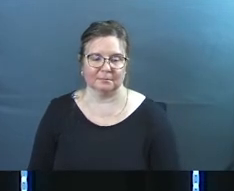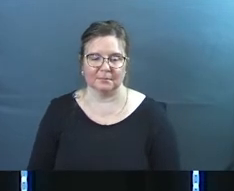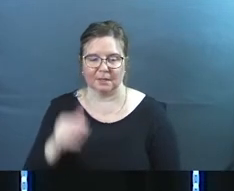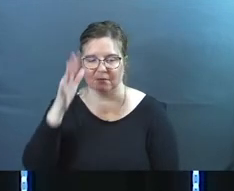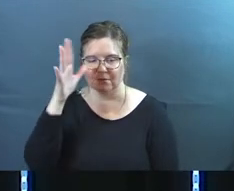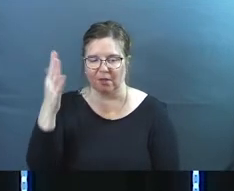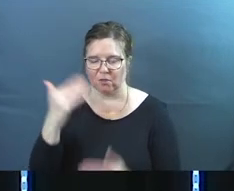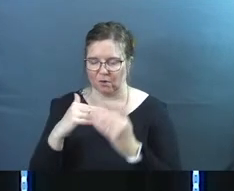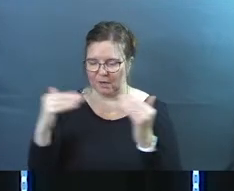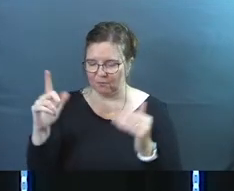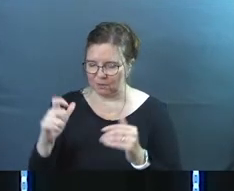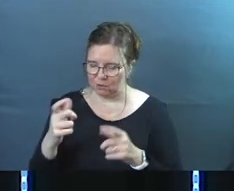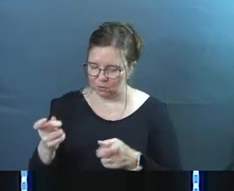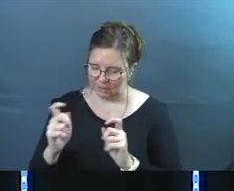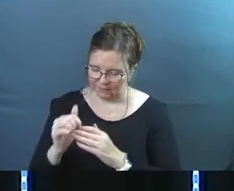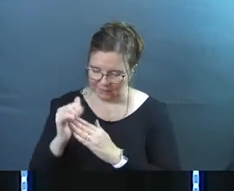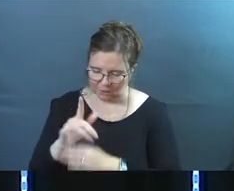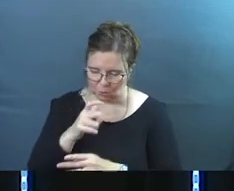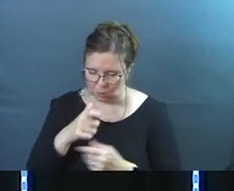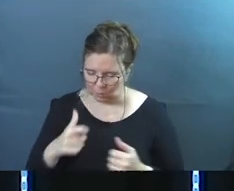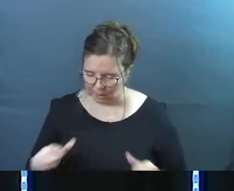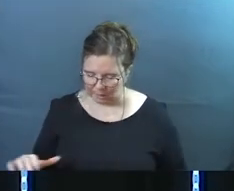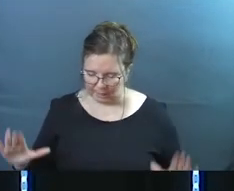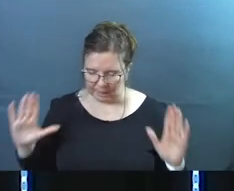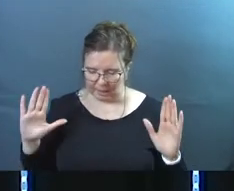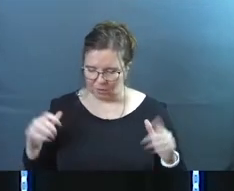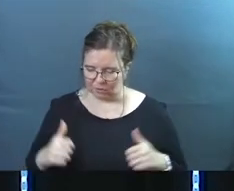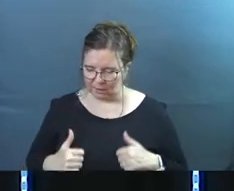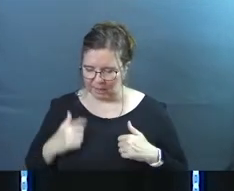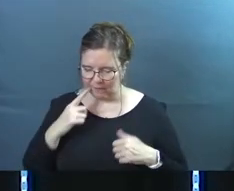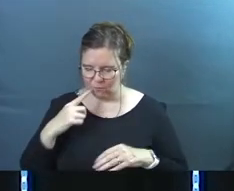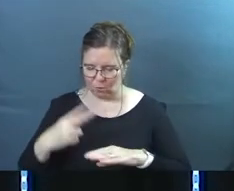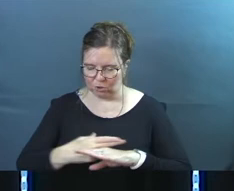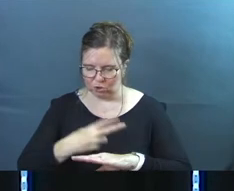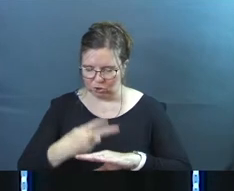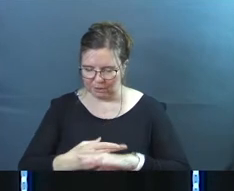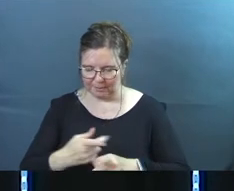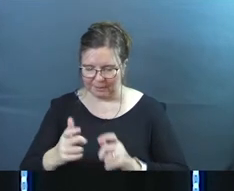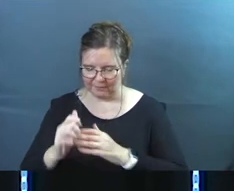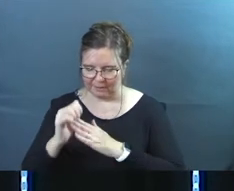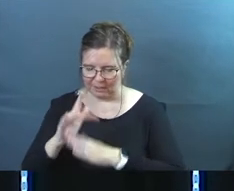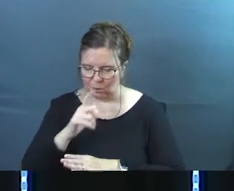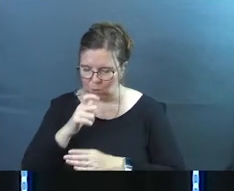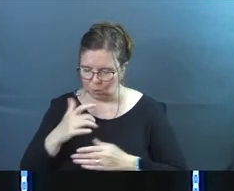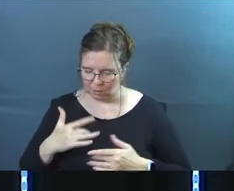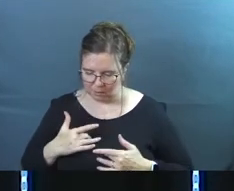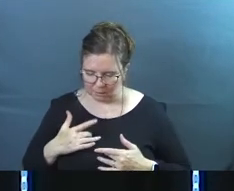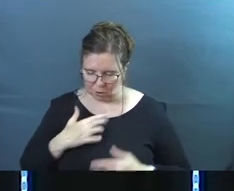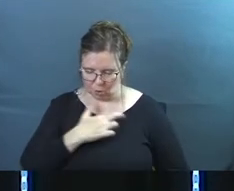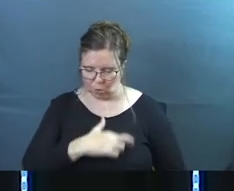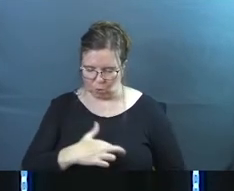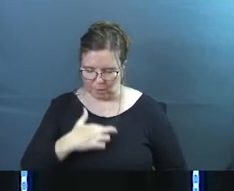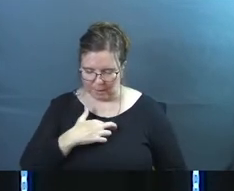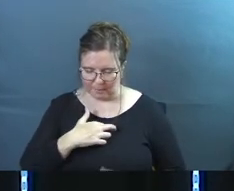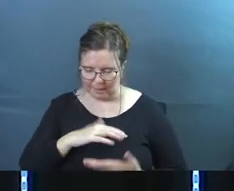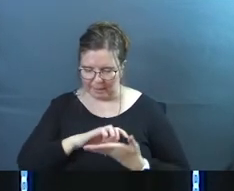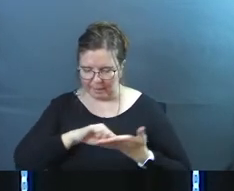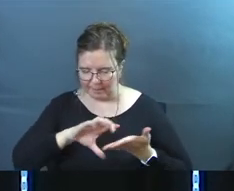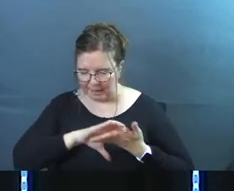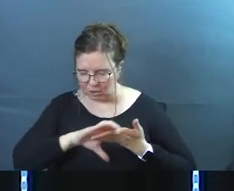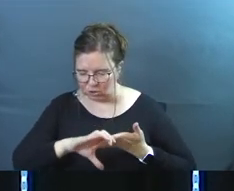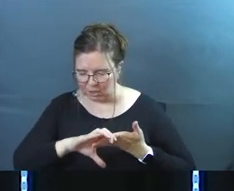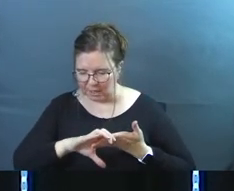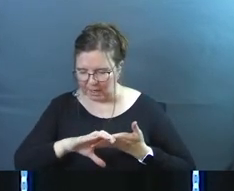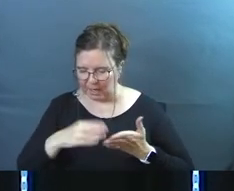father in heaven we need you to give us leaders who will lay down their lives for the sheep give us leaders who will lay down their reputations and their paychecks